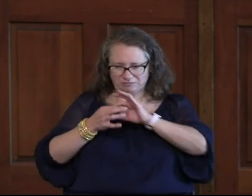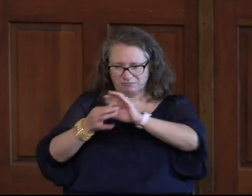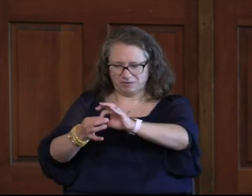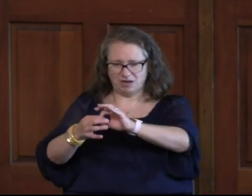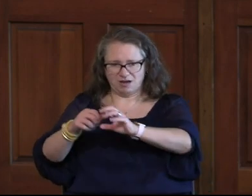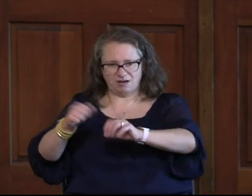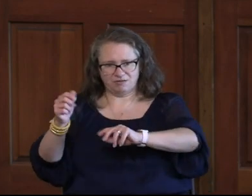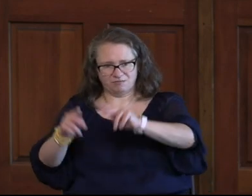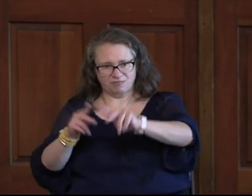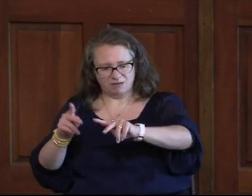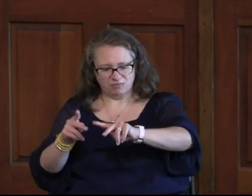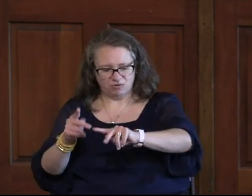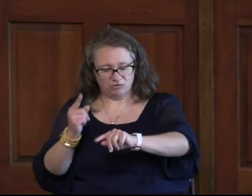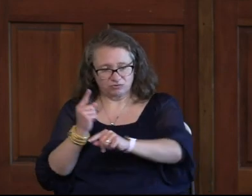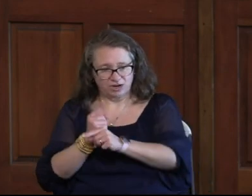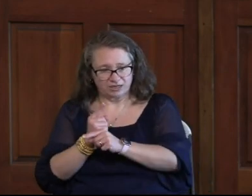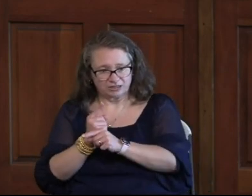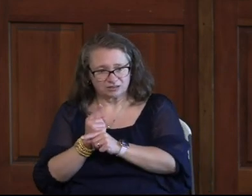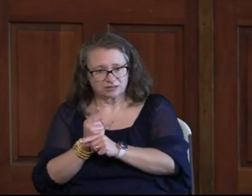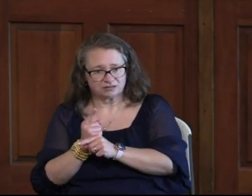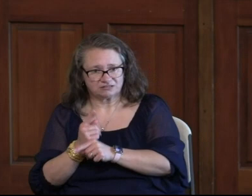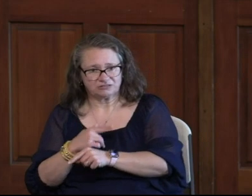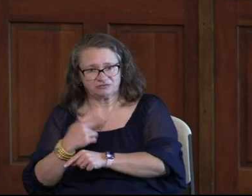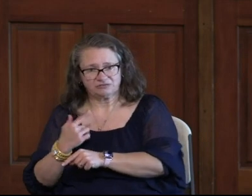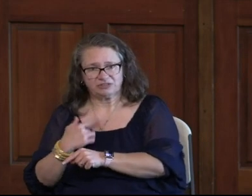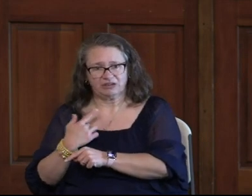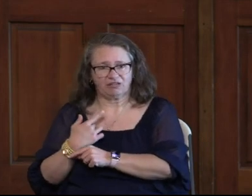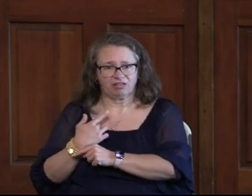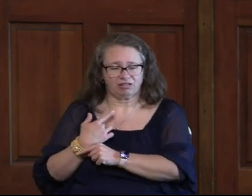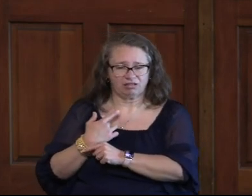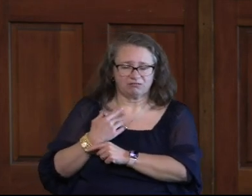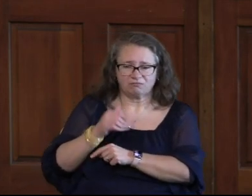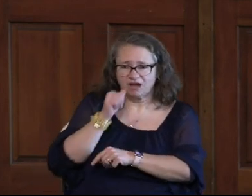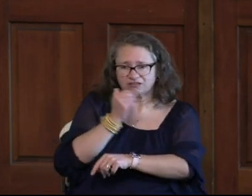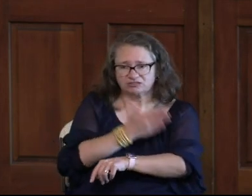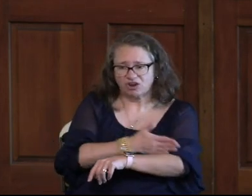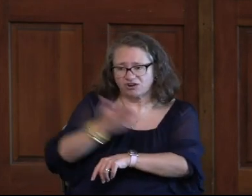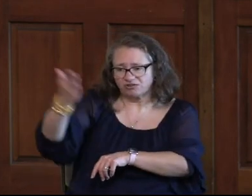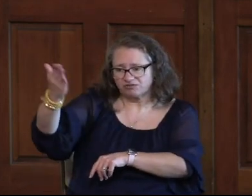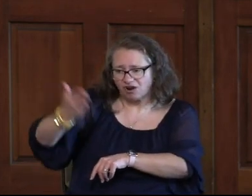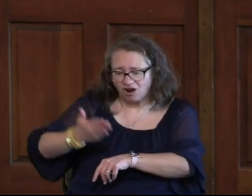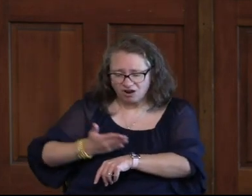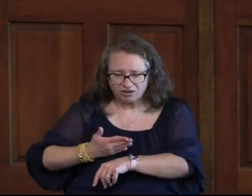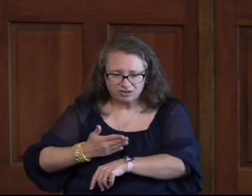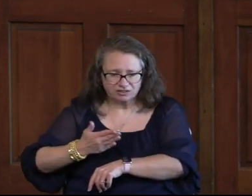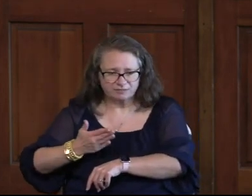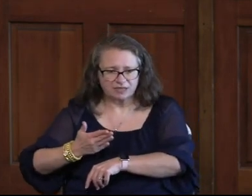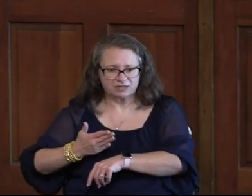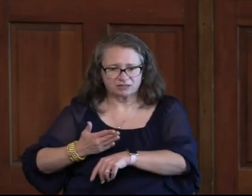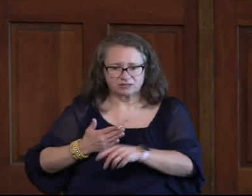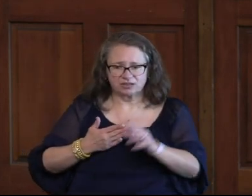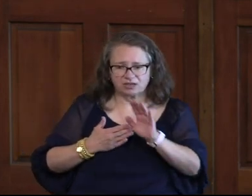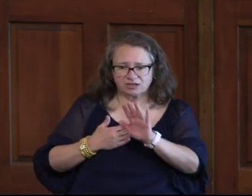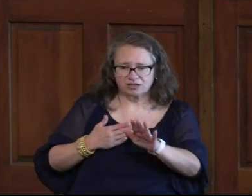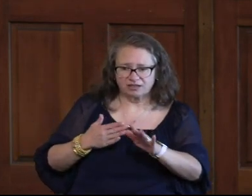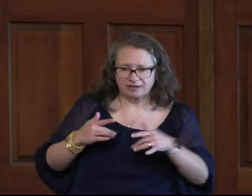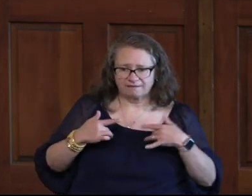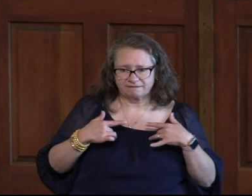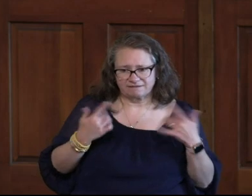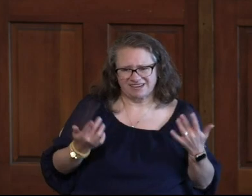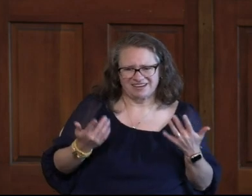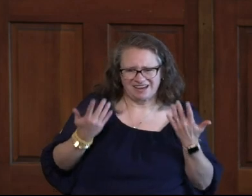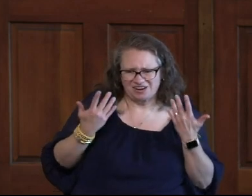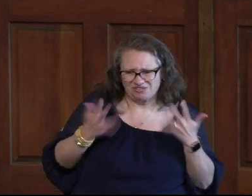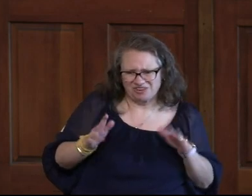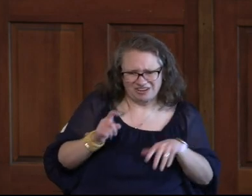Other People Often Times You Know And You Feel Like Well My Daughter Has Invited Me My Adult Daughter Has Invited Me Over To This Event And